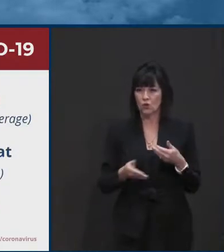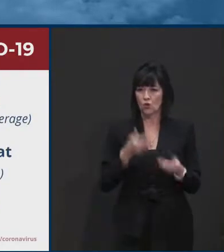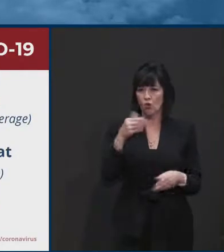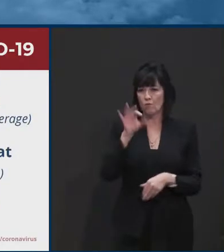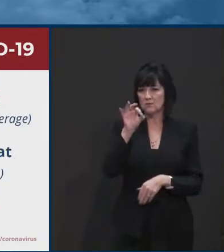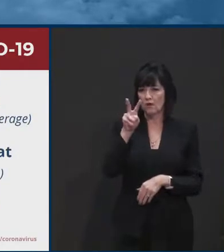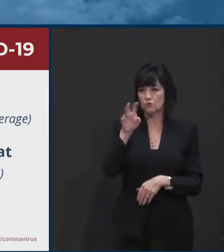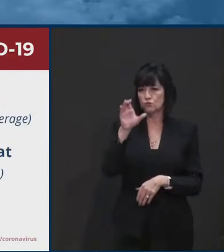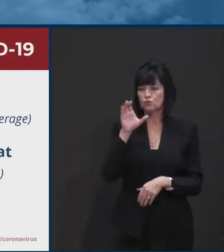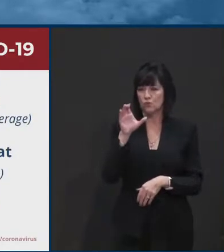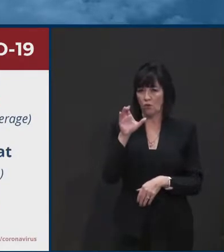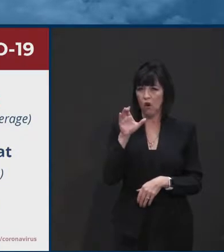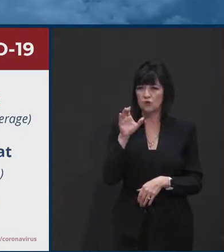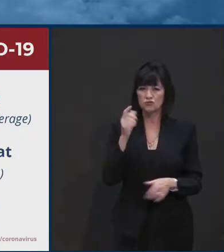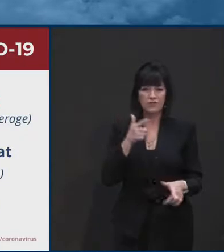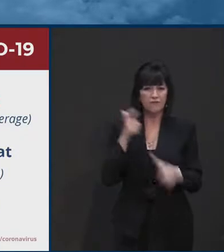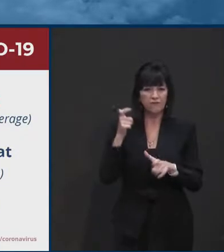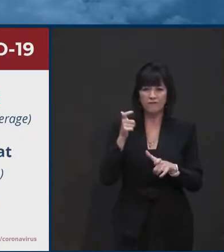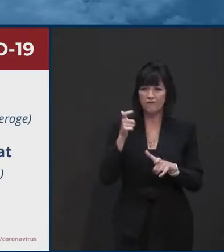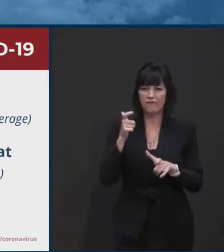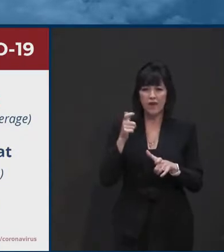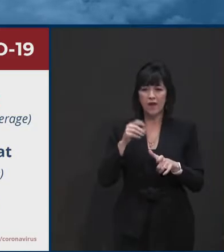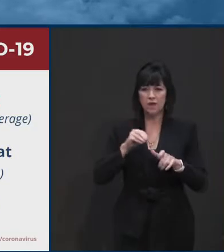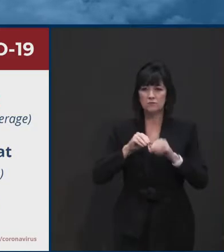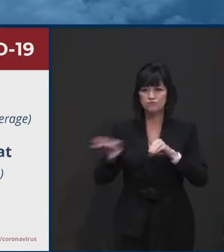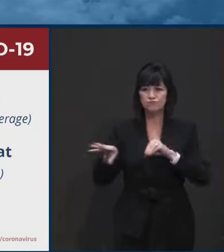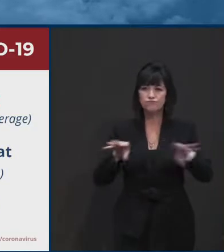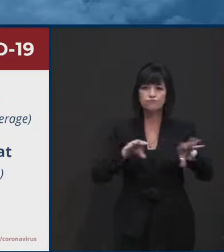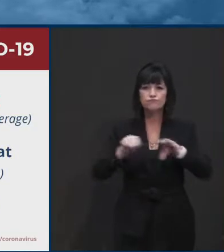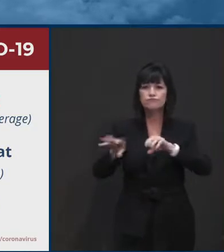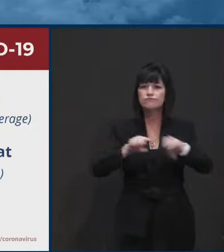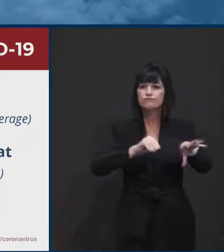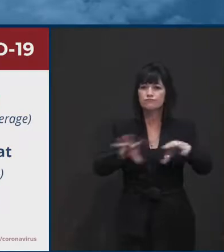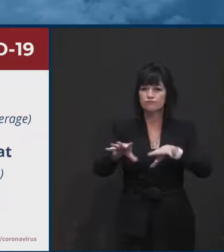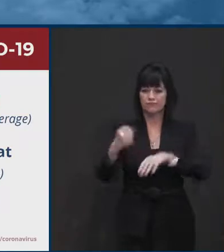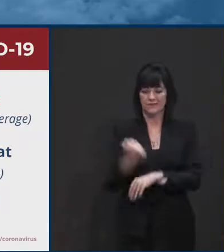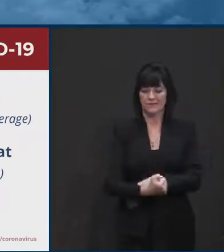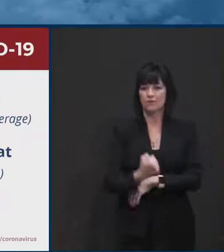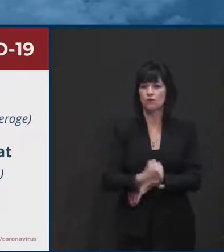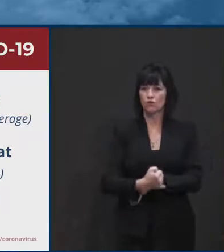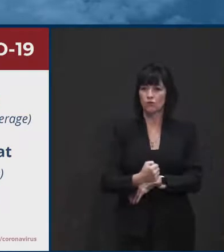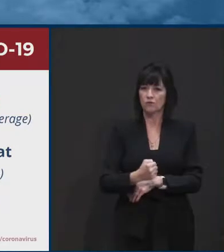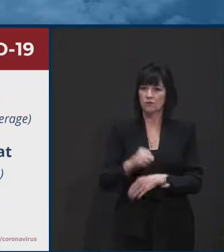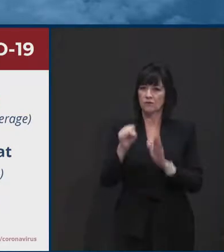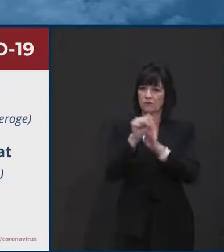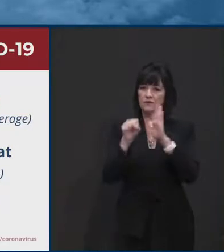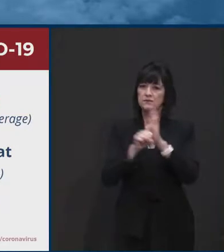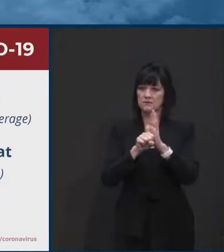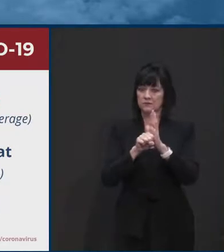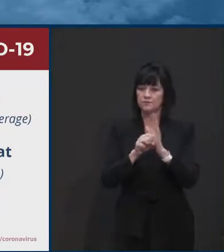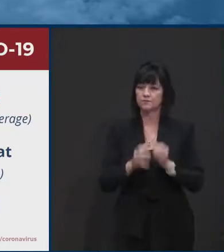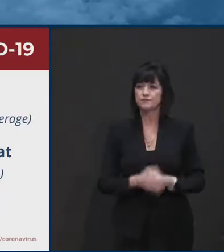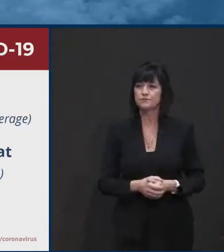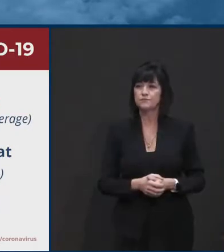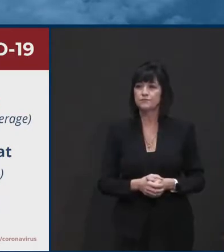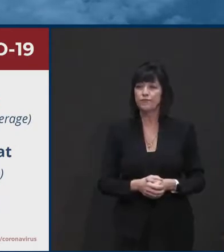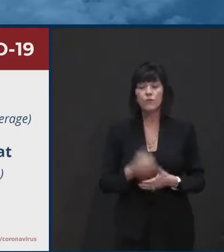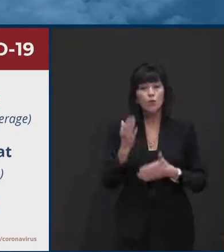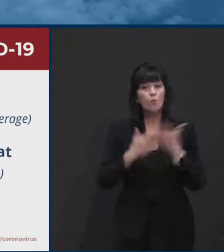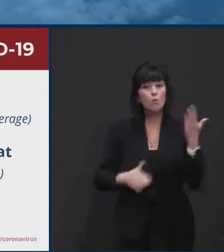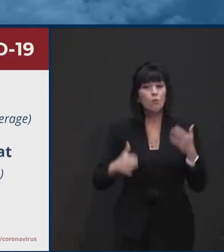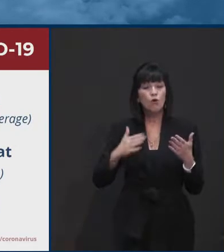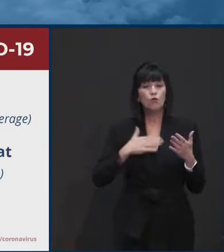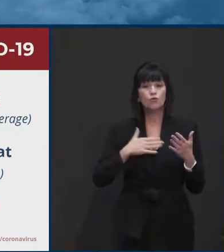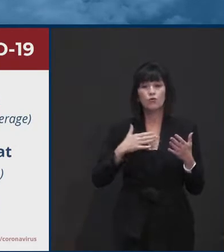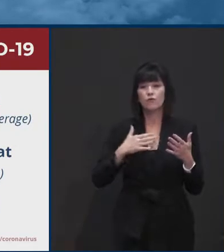So let's look at part of this as a function of testing, and AJ's team doing a great job. Our goal was to